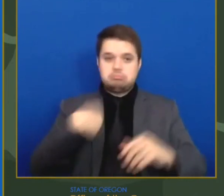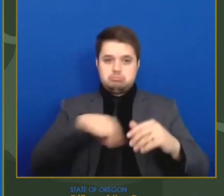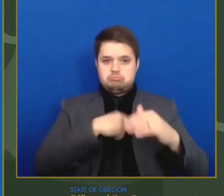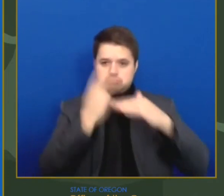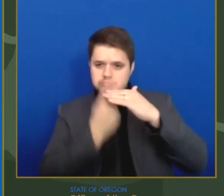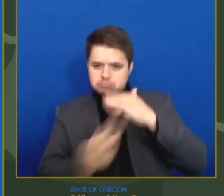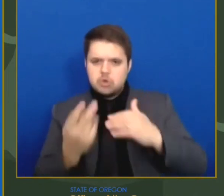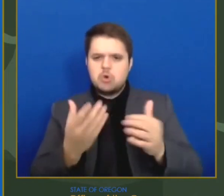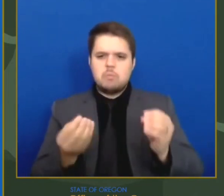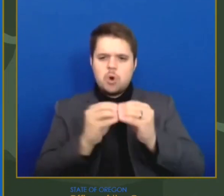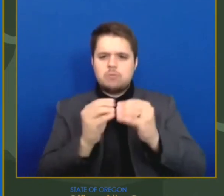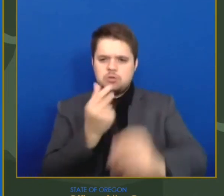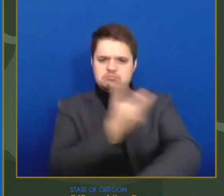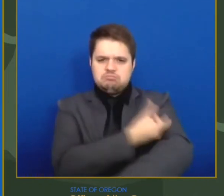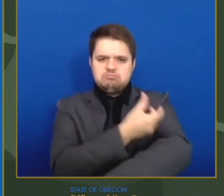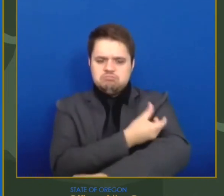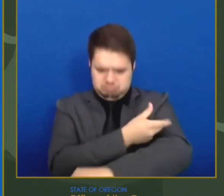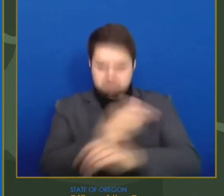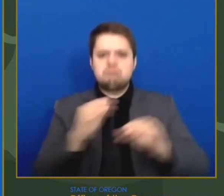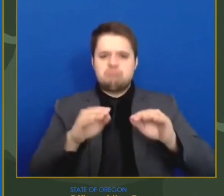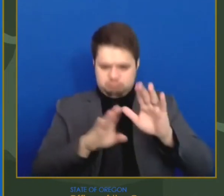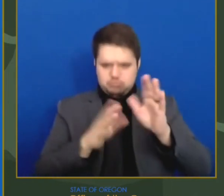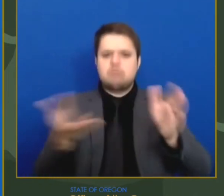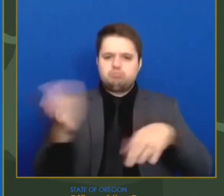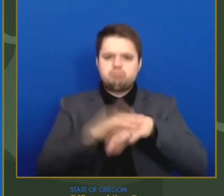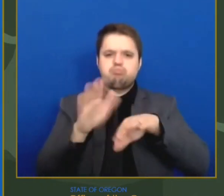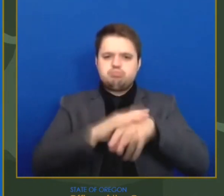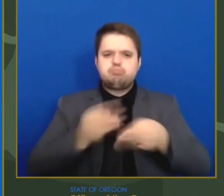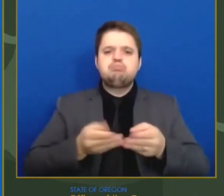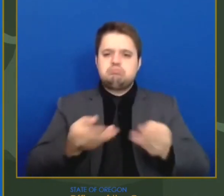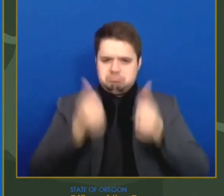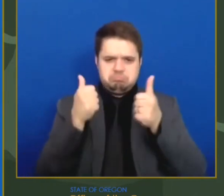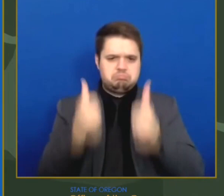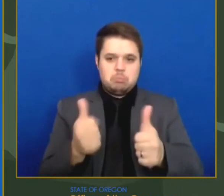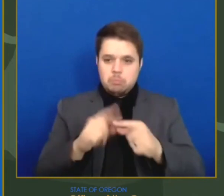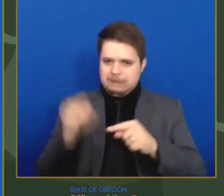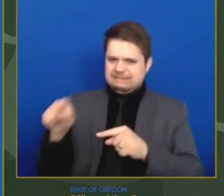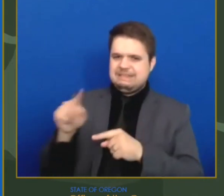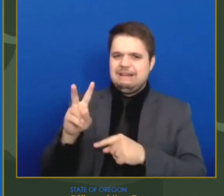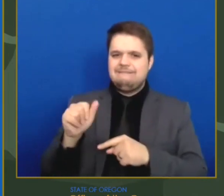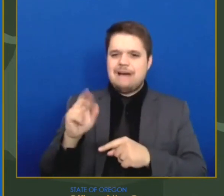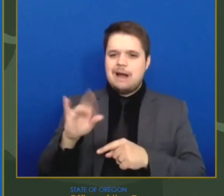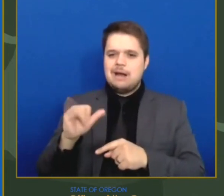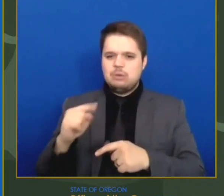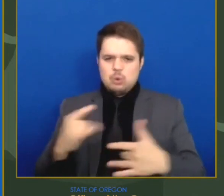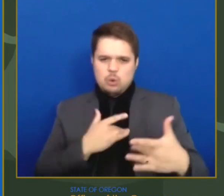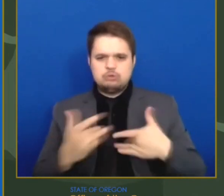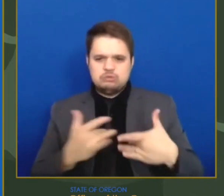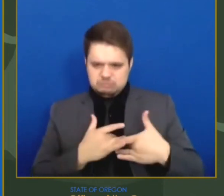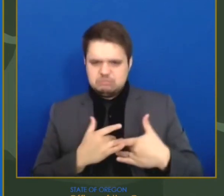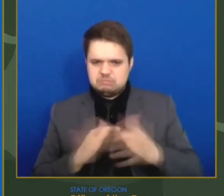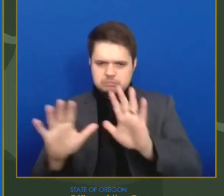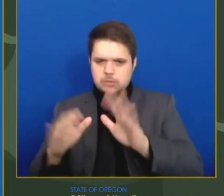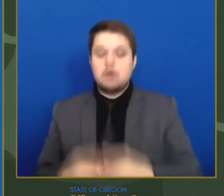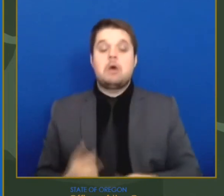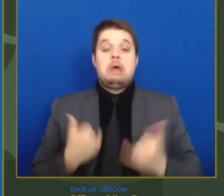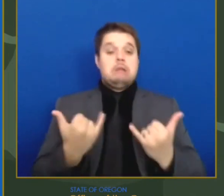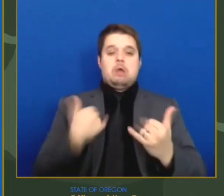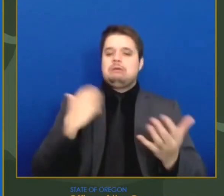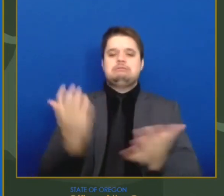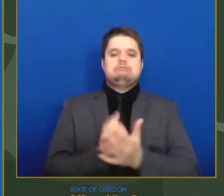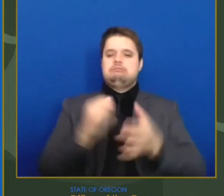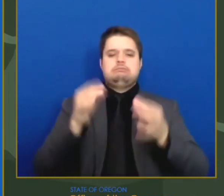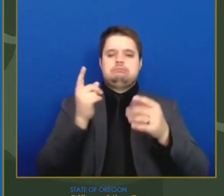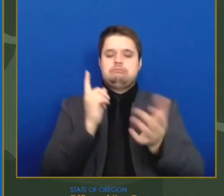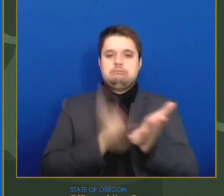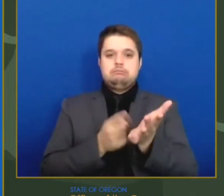But first, I want to echo Governor Brown's comments about President Biden's speech last night and his direction to states to open vaccine eligibility to all adults by